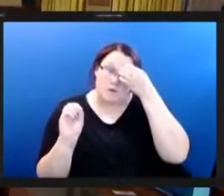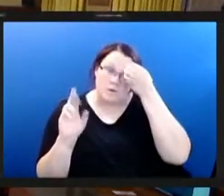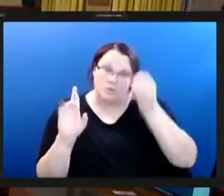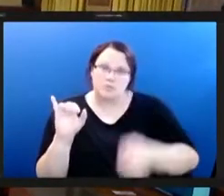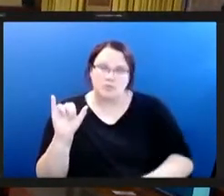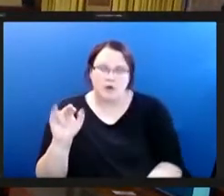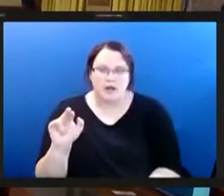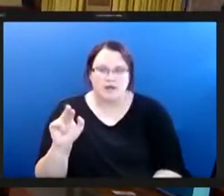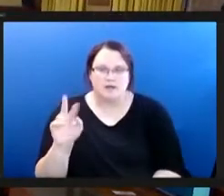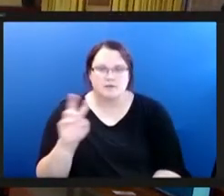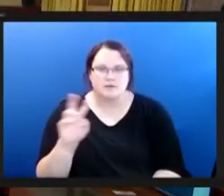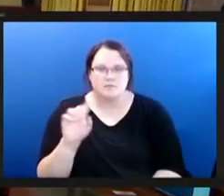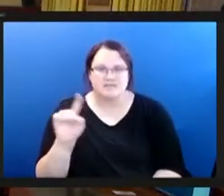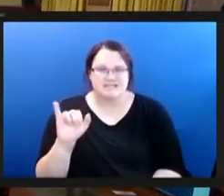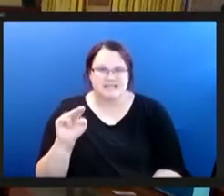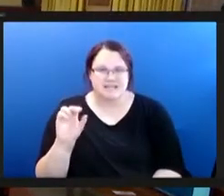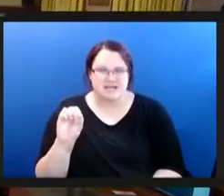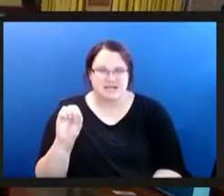scott